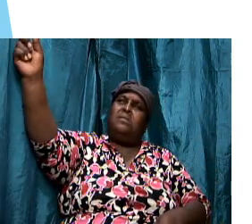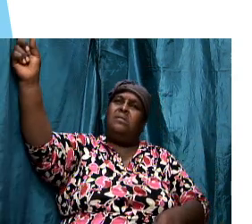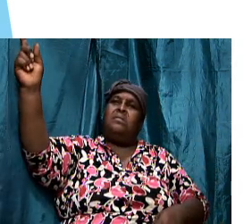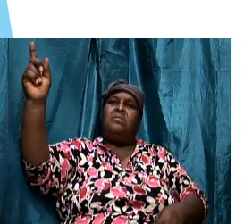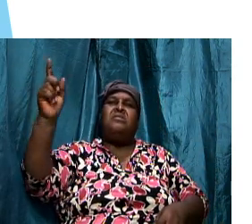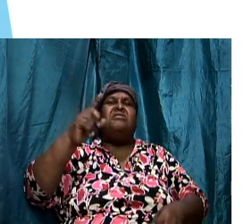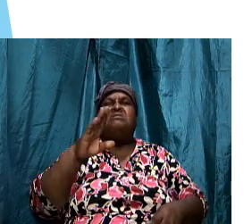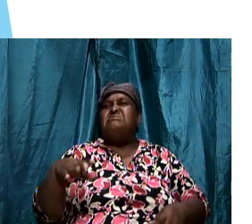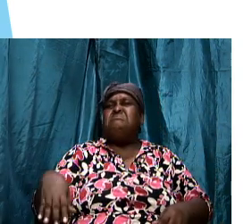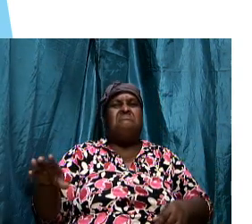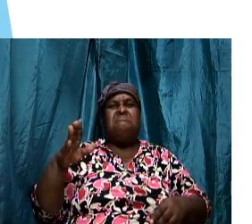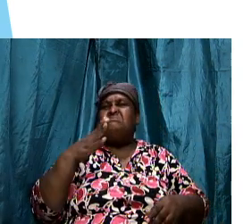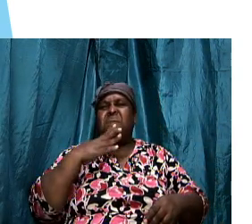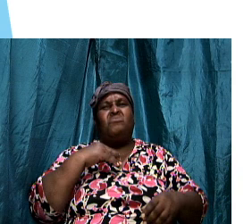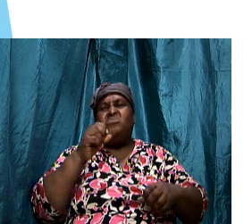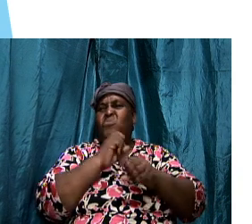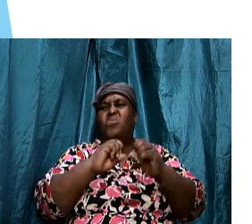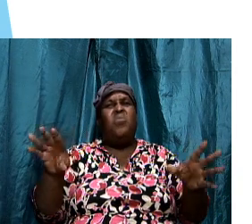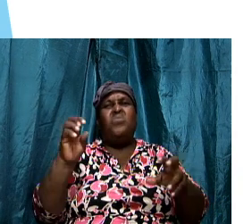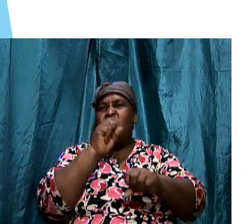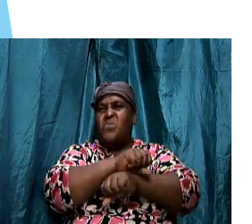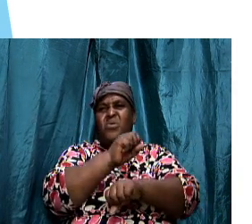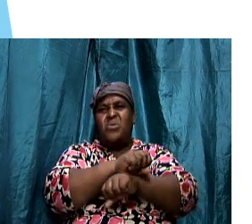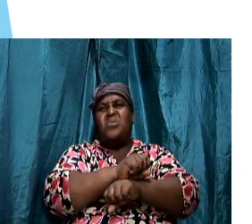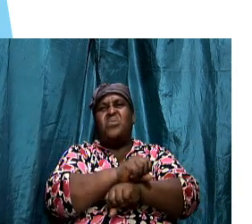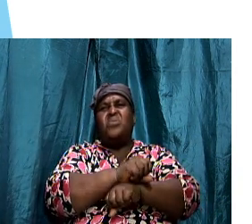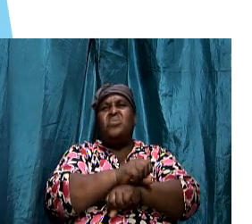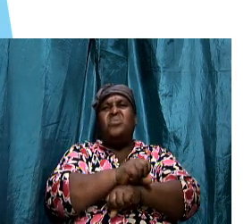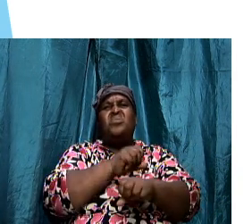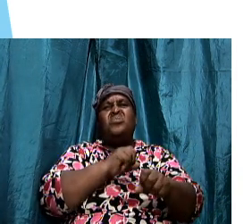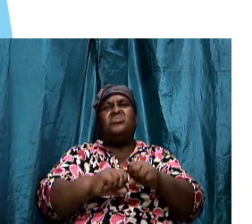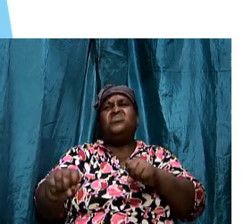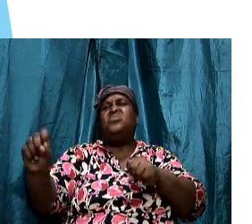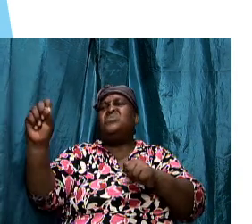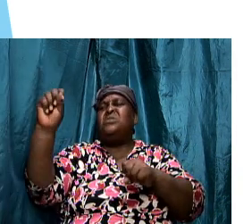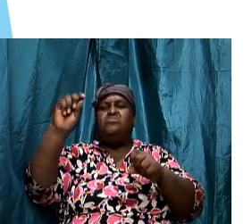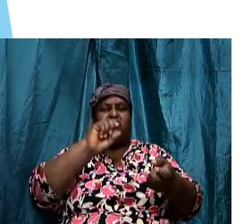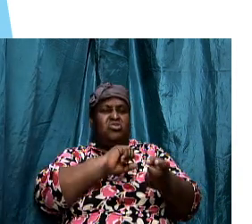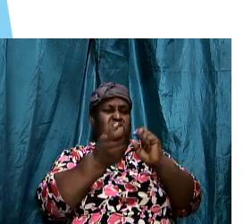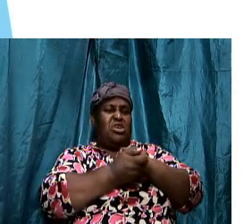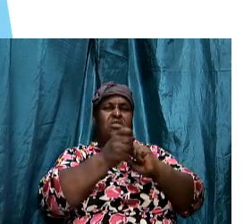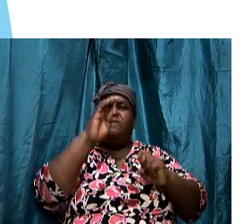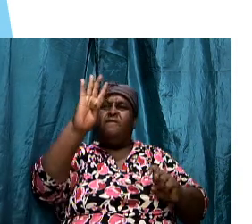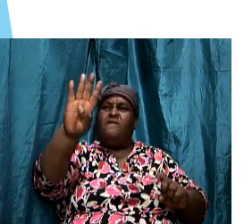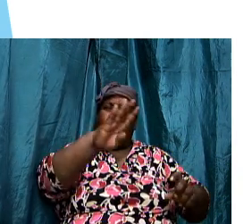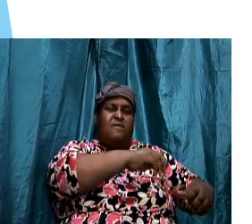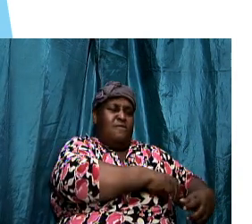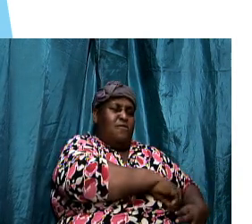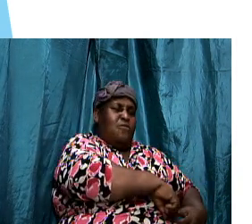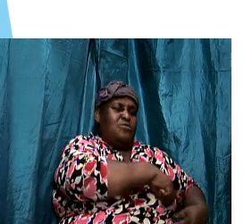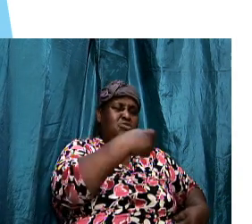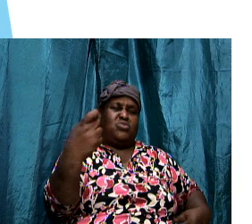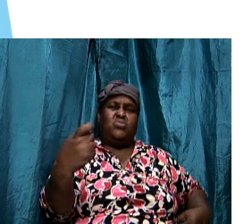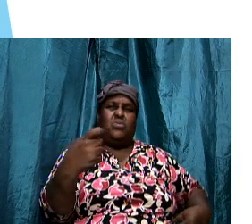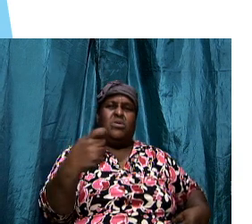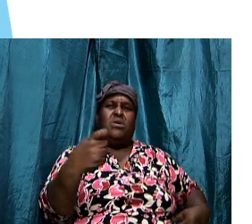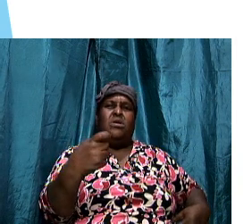And so they ultimately upgraded that fourth sword into the fifth sword.